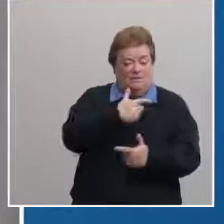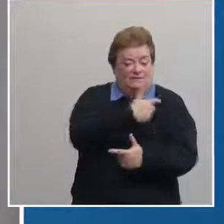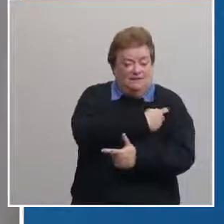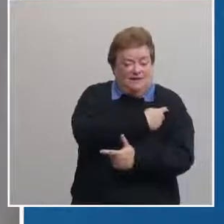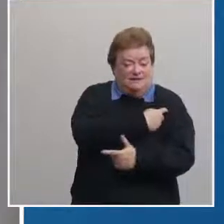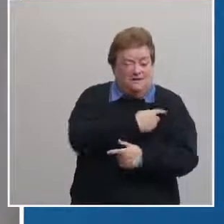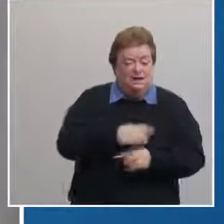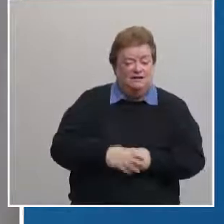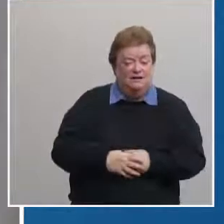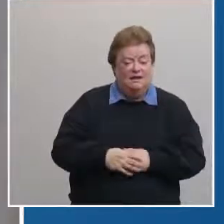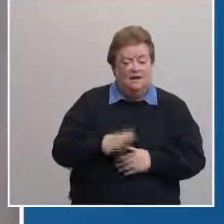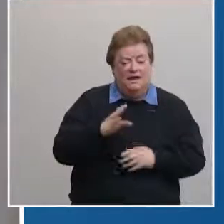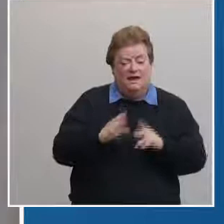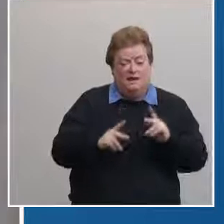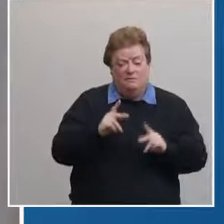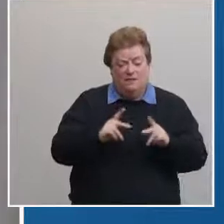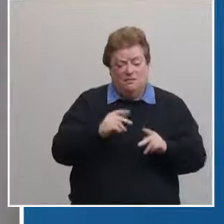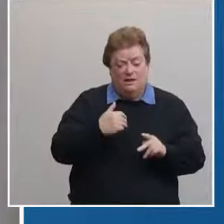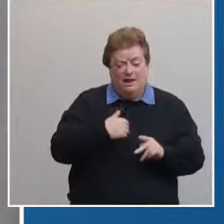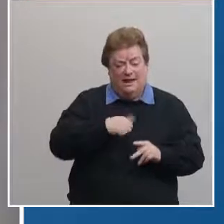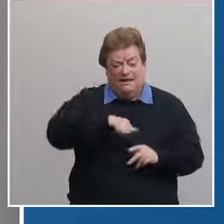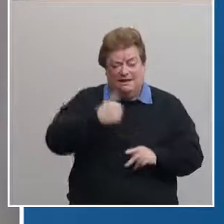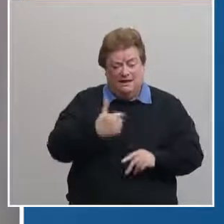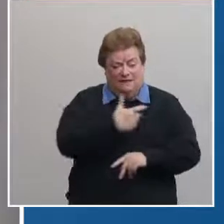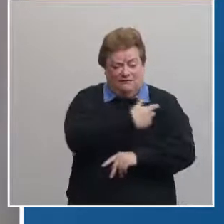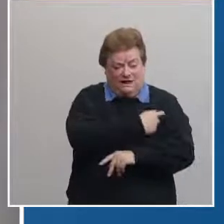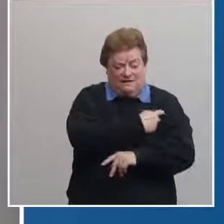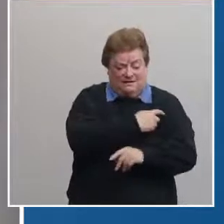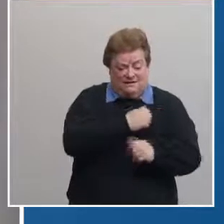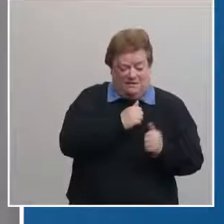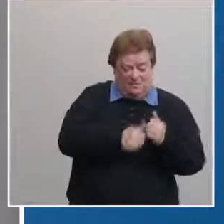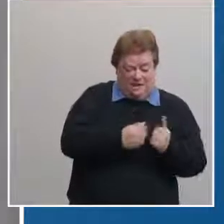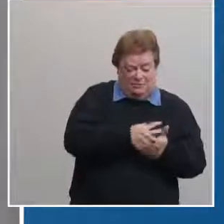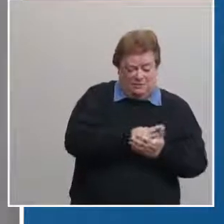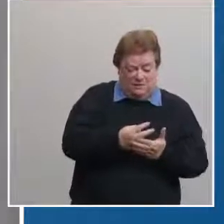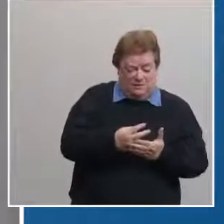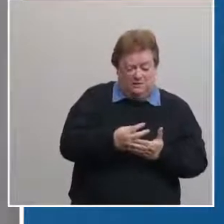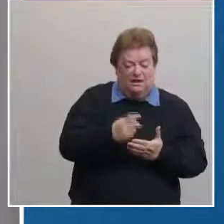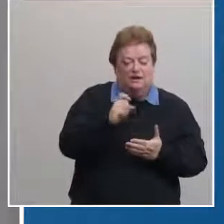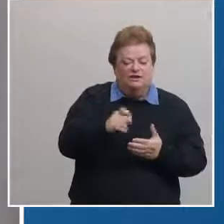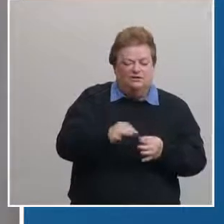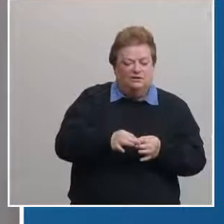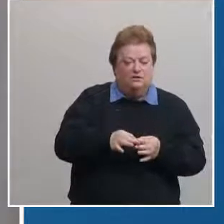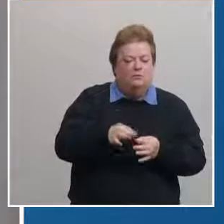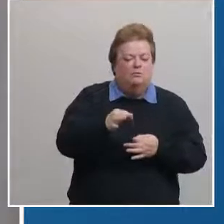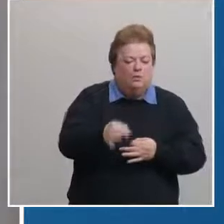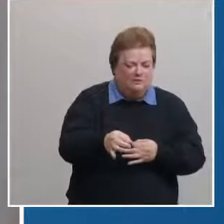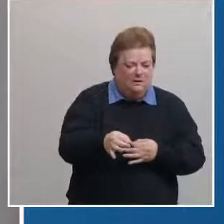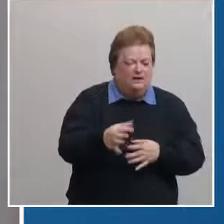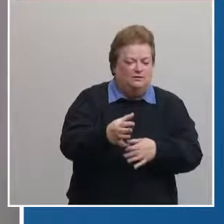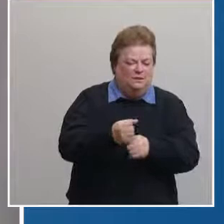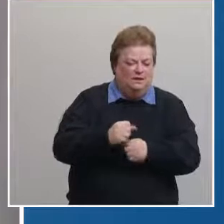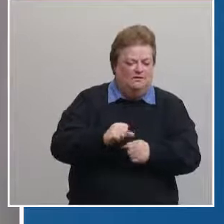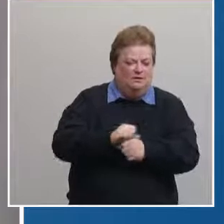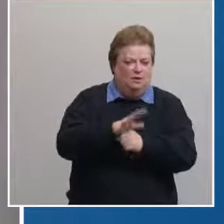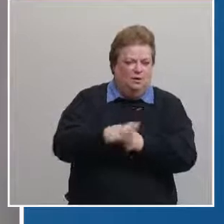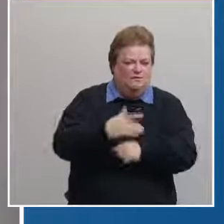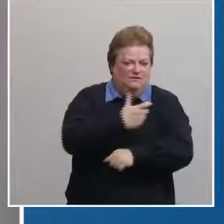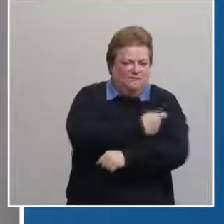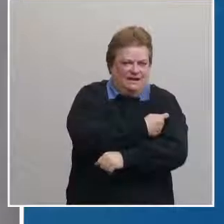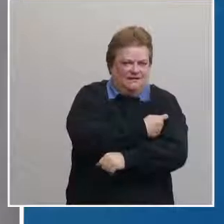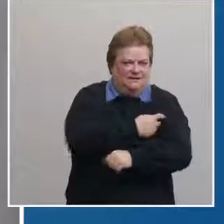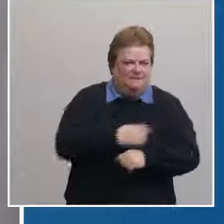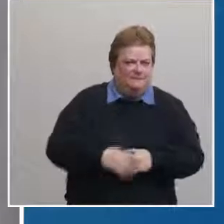also if people have had another vaccine in the last two weeks they should postpone receiving their covet 19 vaccine